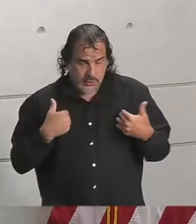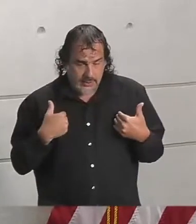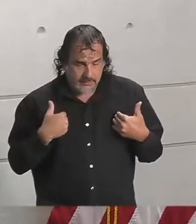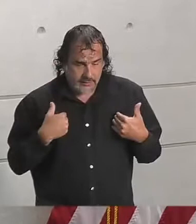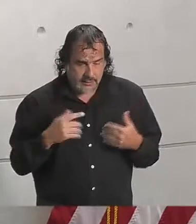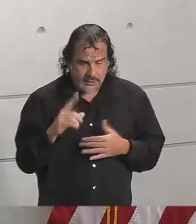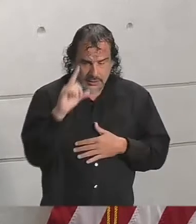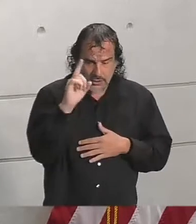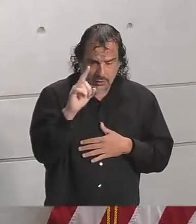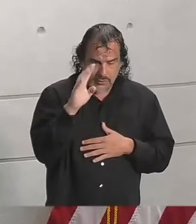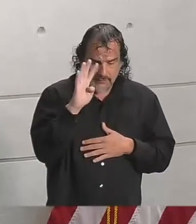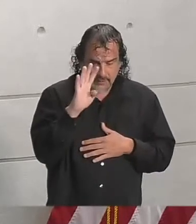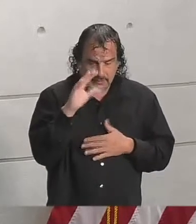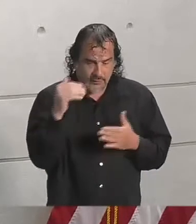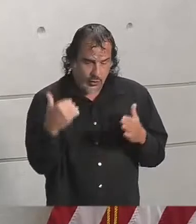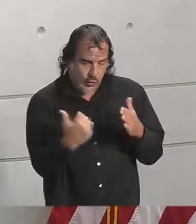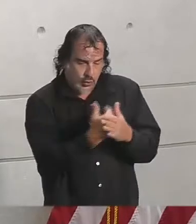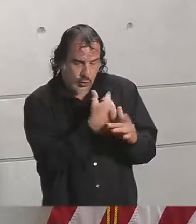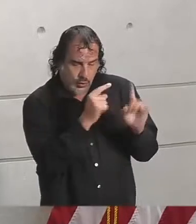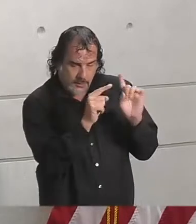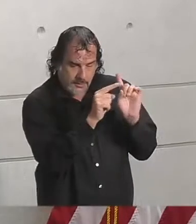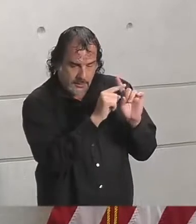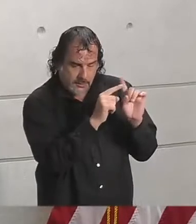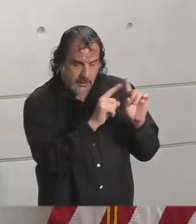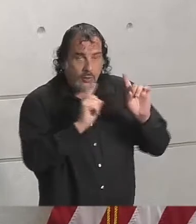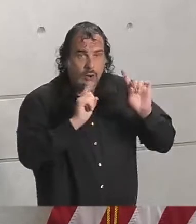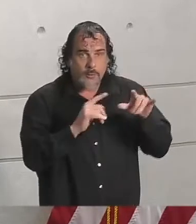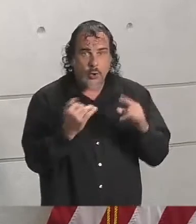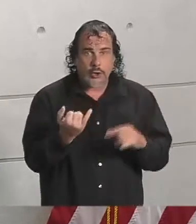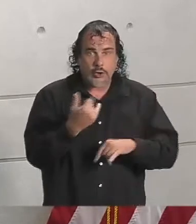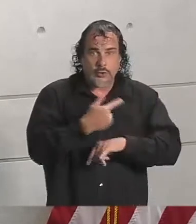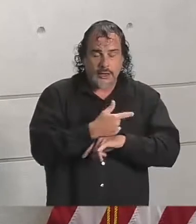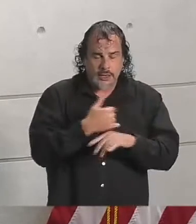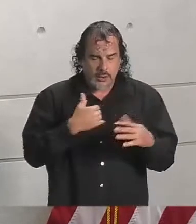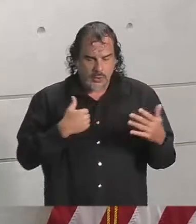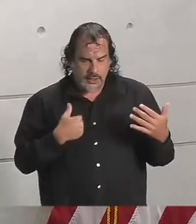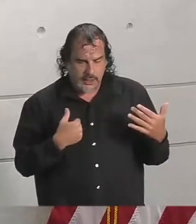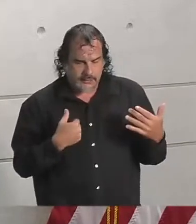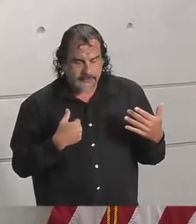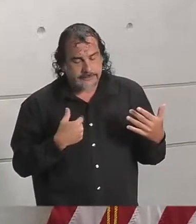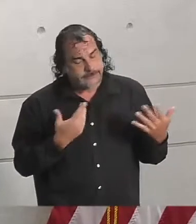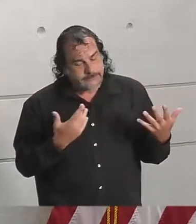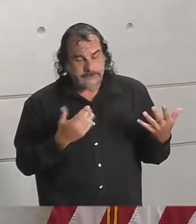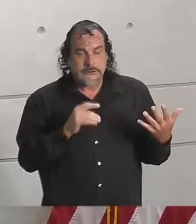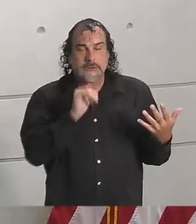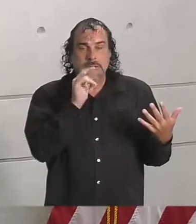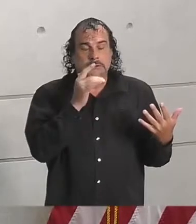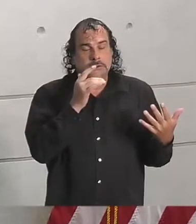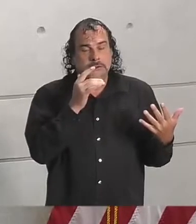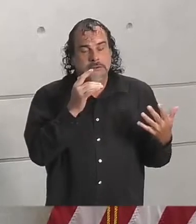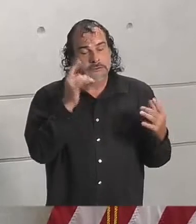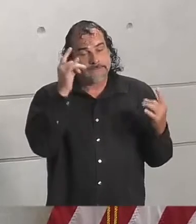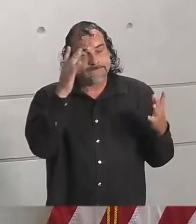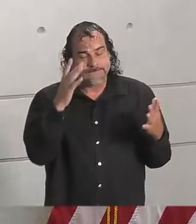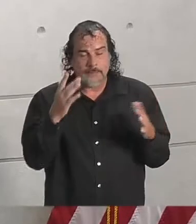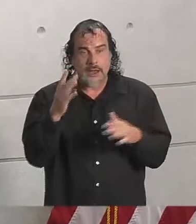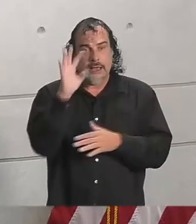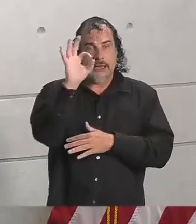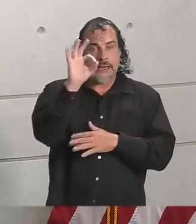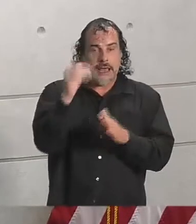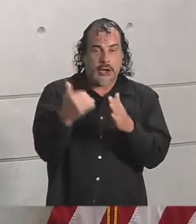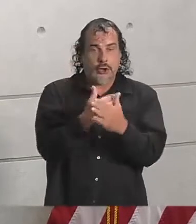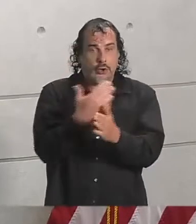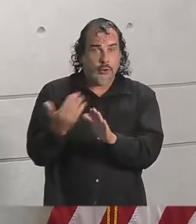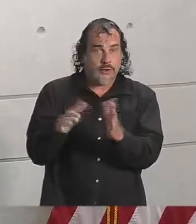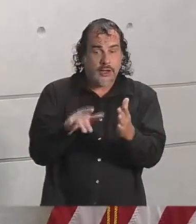145 new cases reported today. We have, unfortunately, nine new fatalities, but all